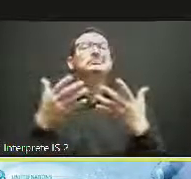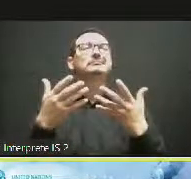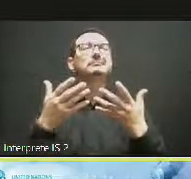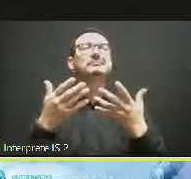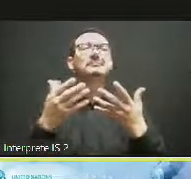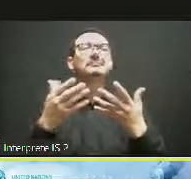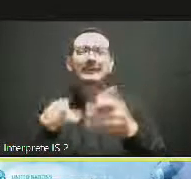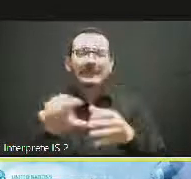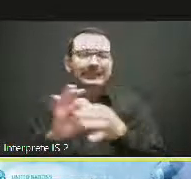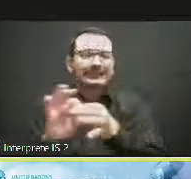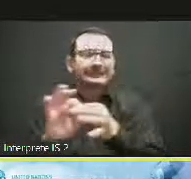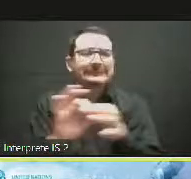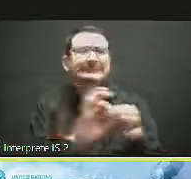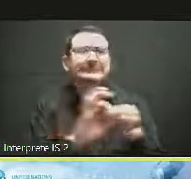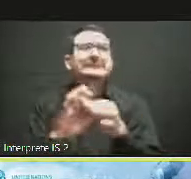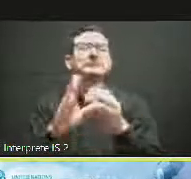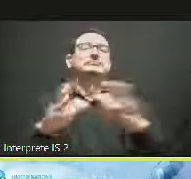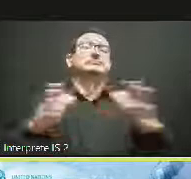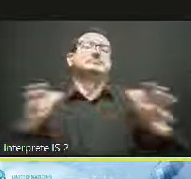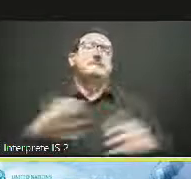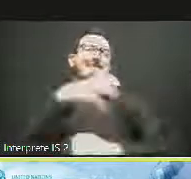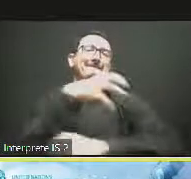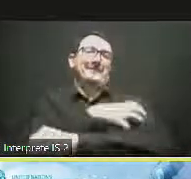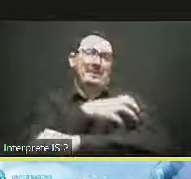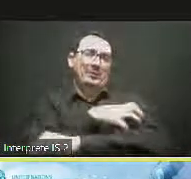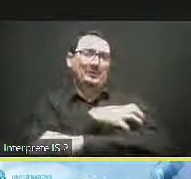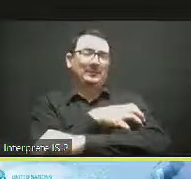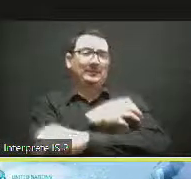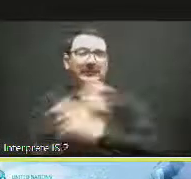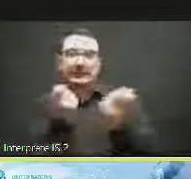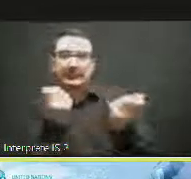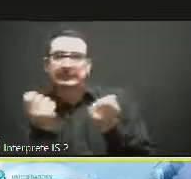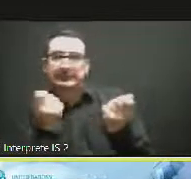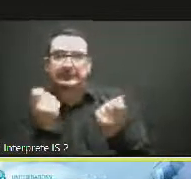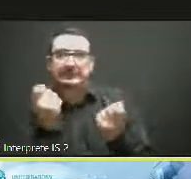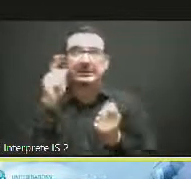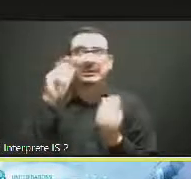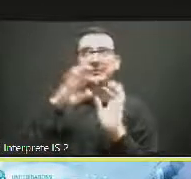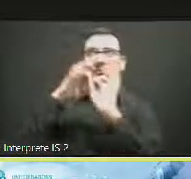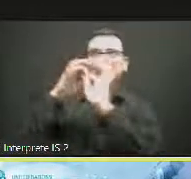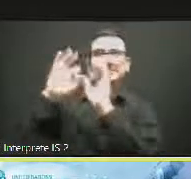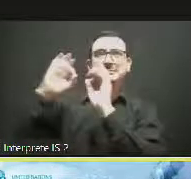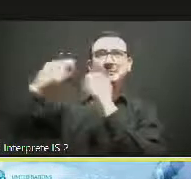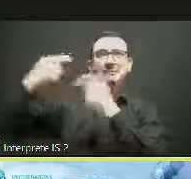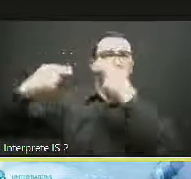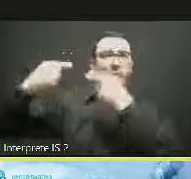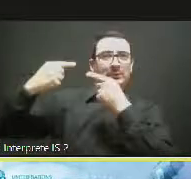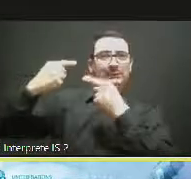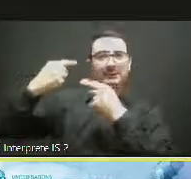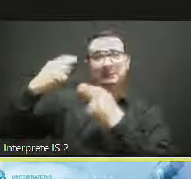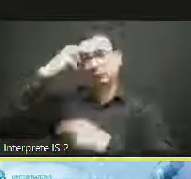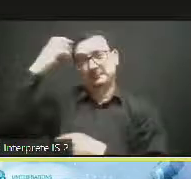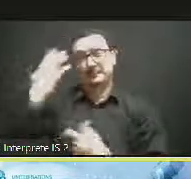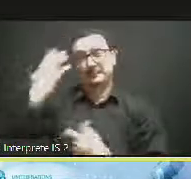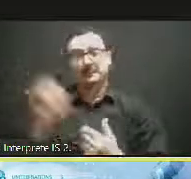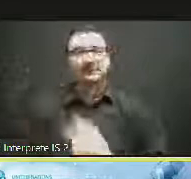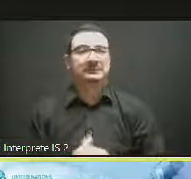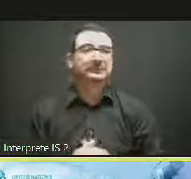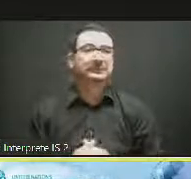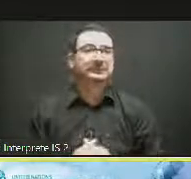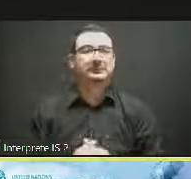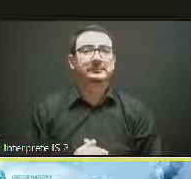policies on all the partners, statistics, the regulations and standards, etc.